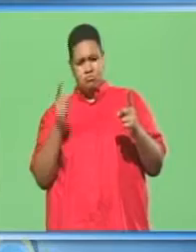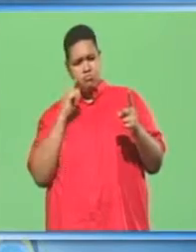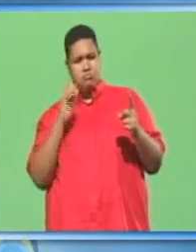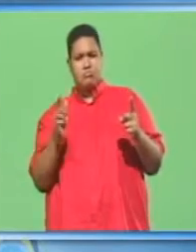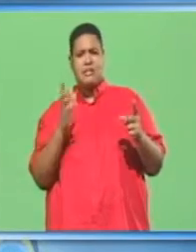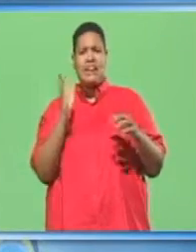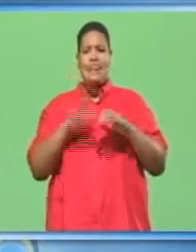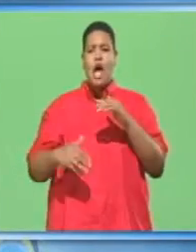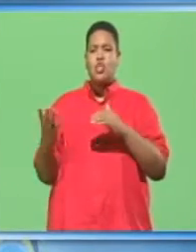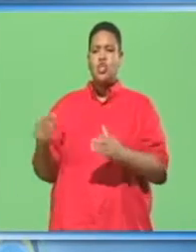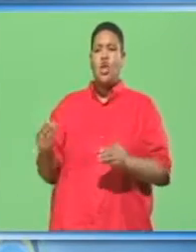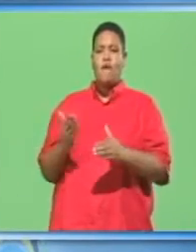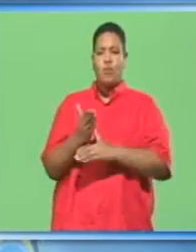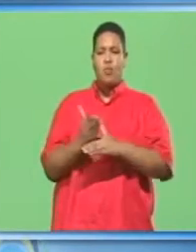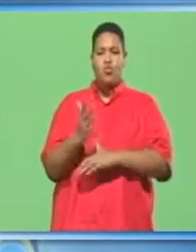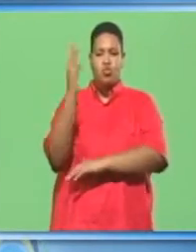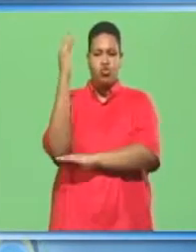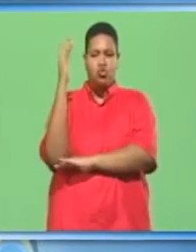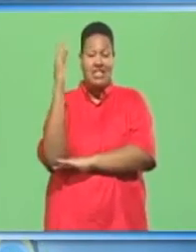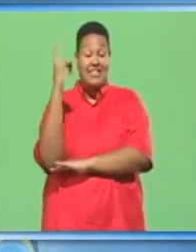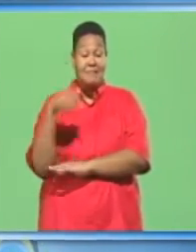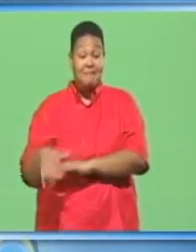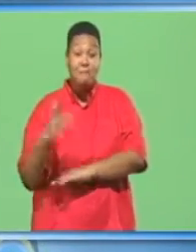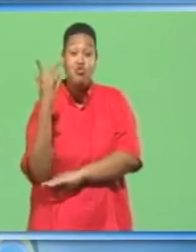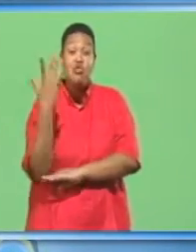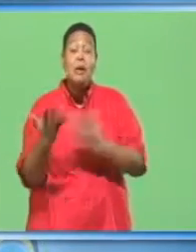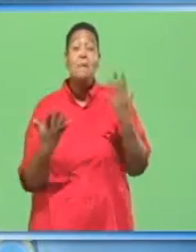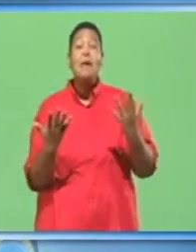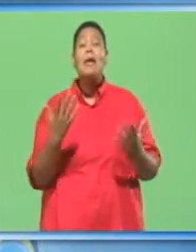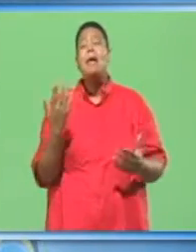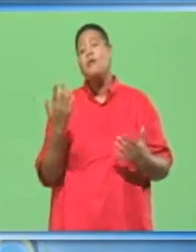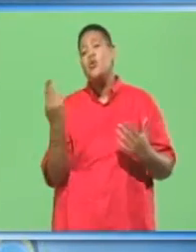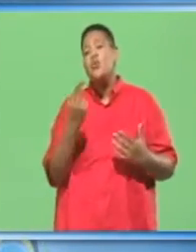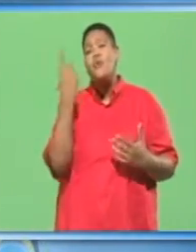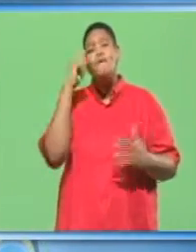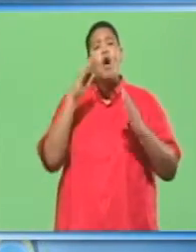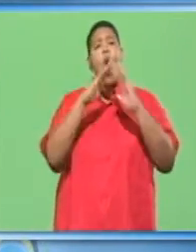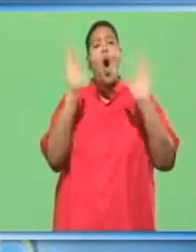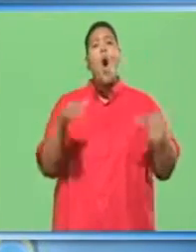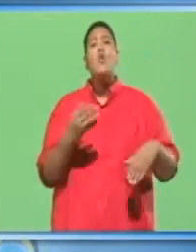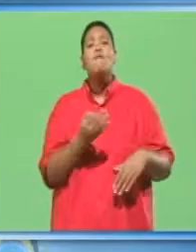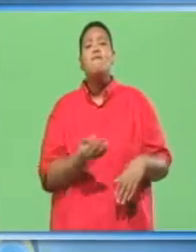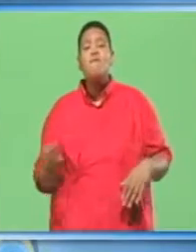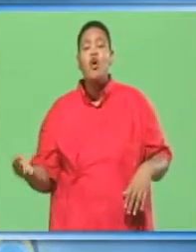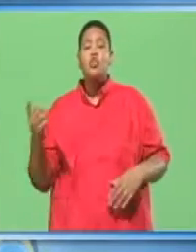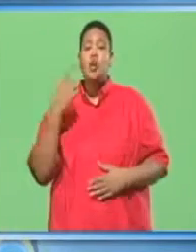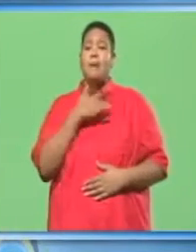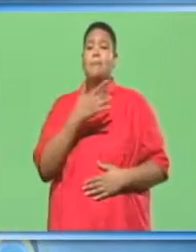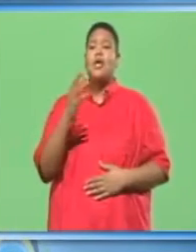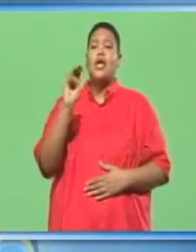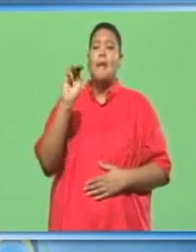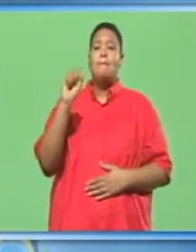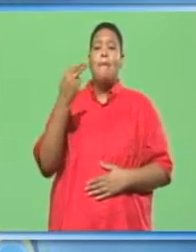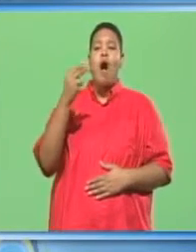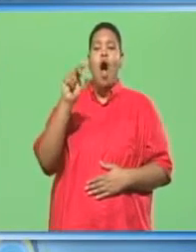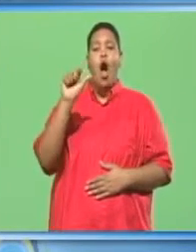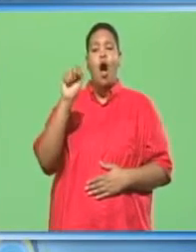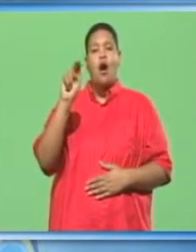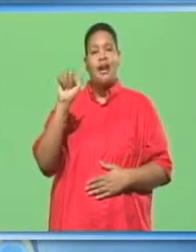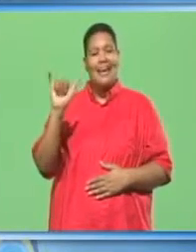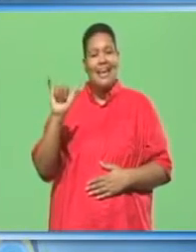softwood trees. The trees mainly used for household furniture are mohammedy, cedar and pine.